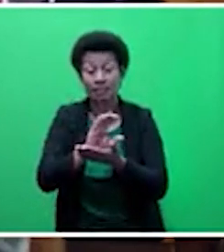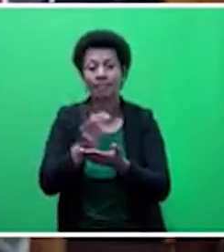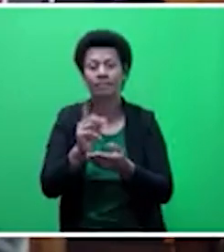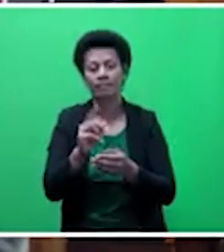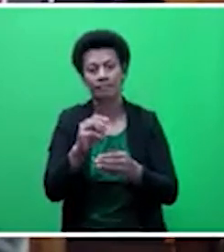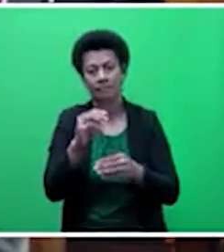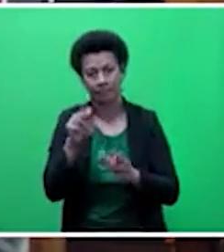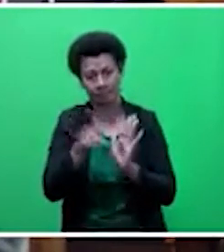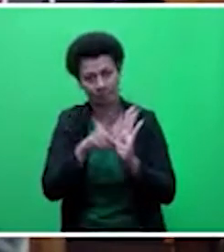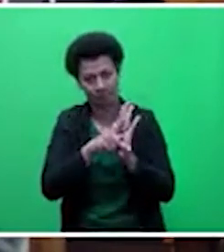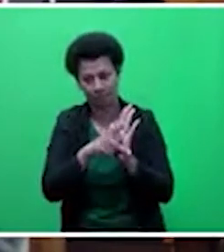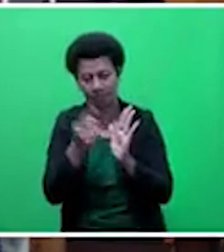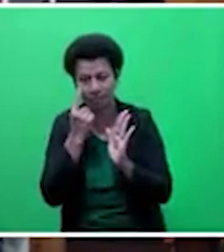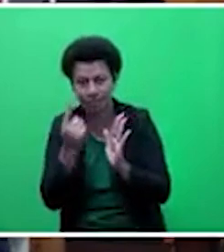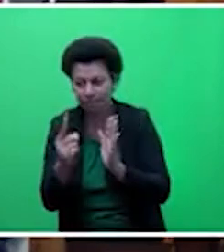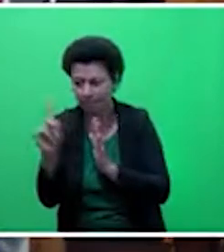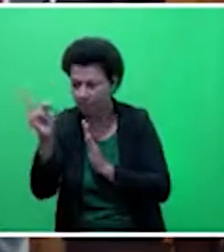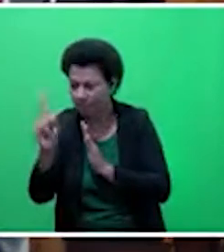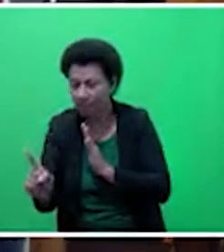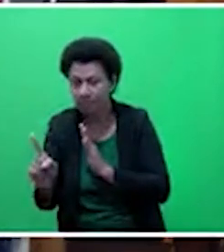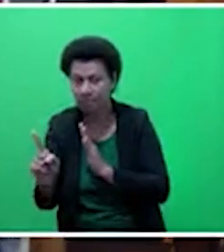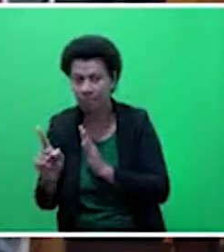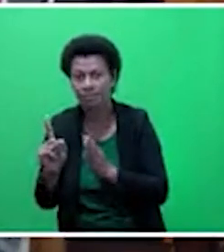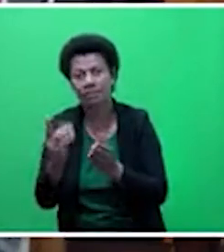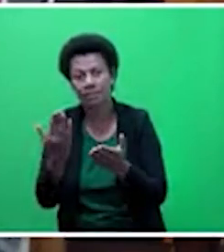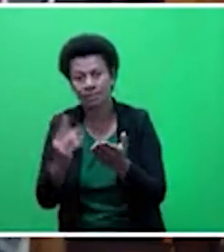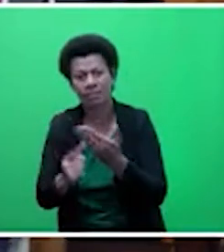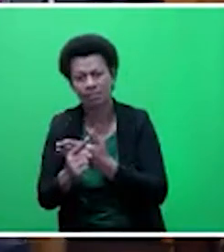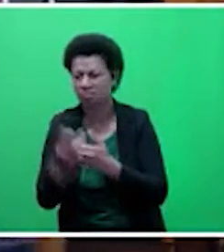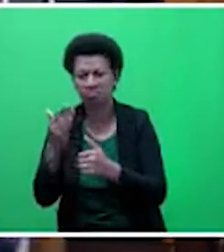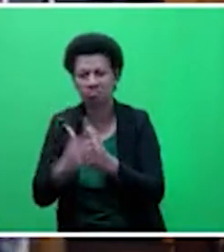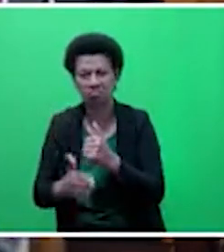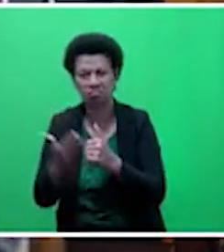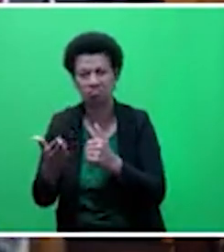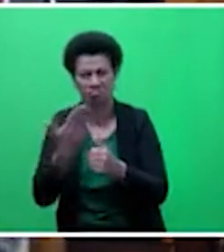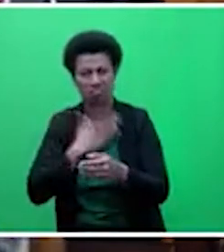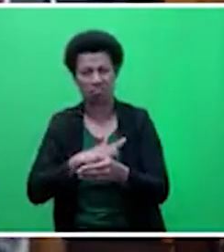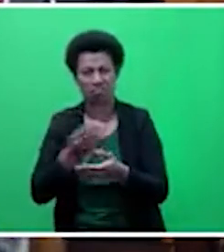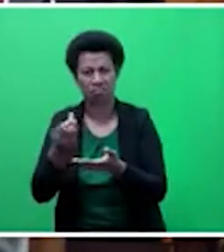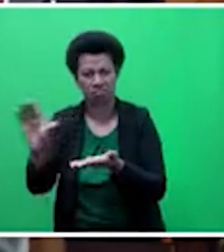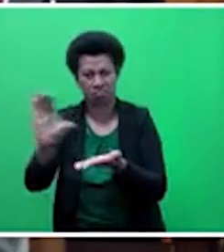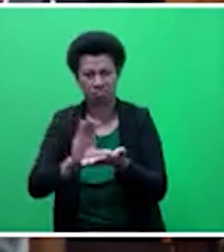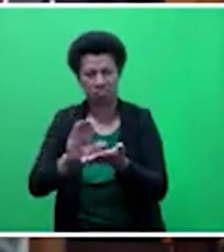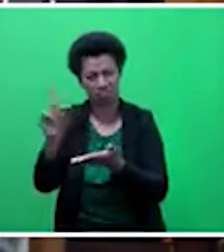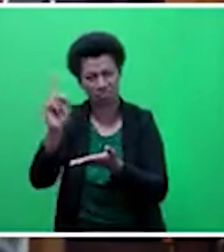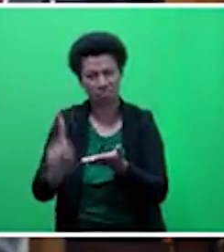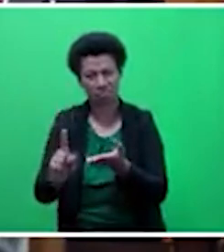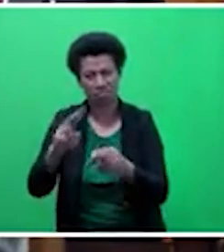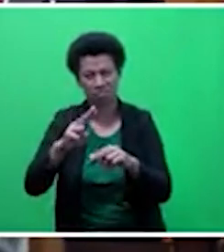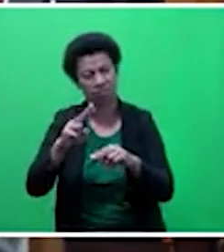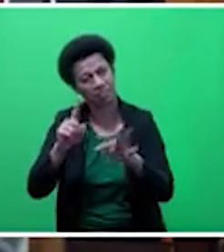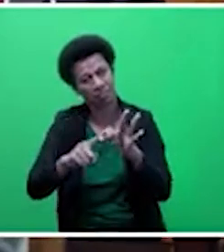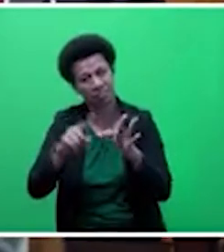price control item like electricity if it weren't independent. They would never invest. In fact, if they were honest with themselves, they